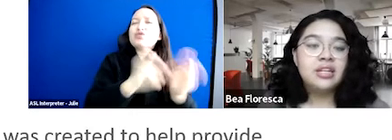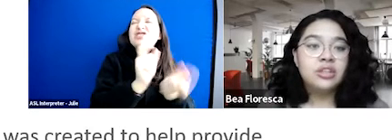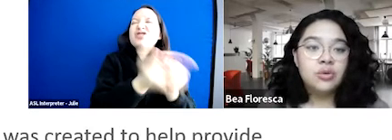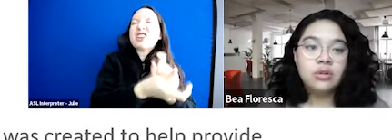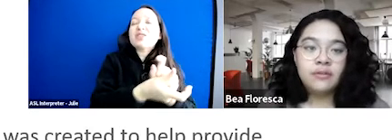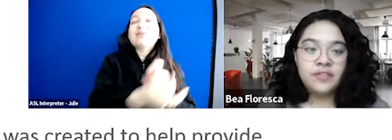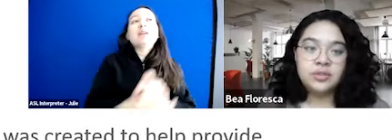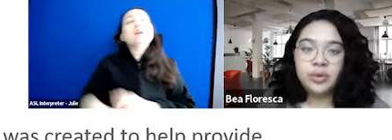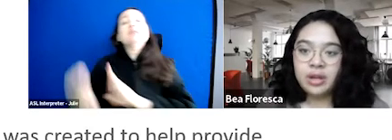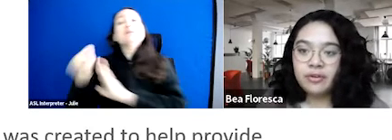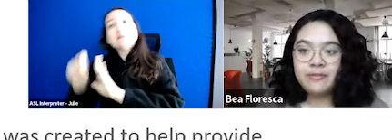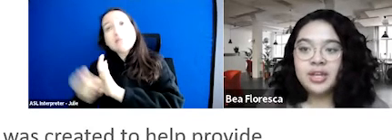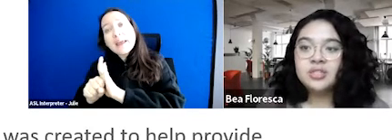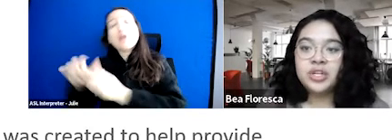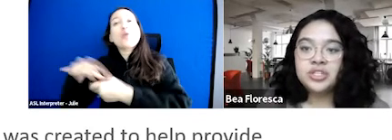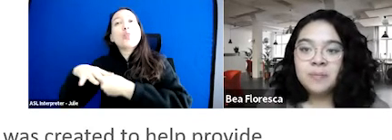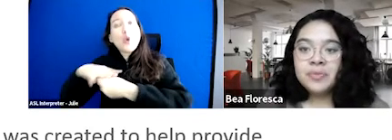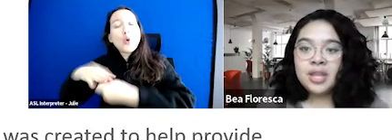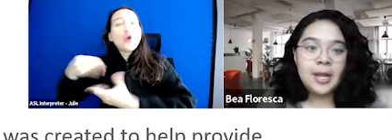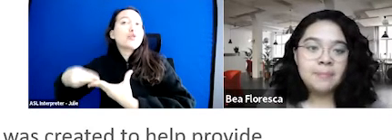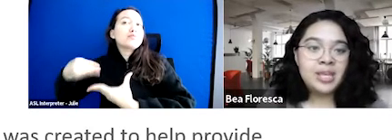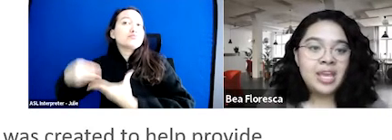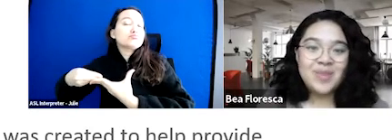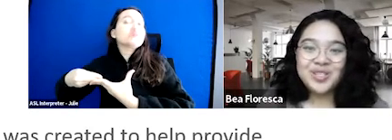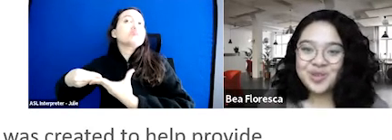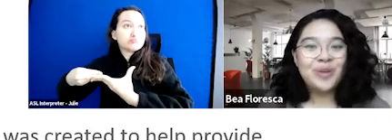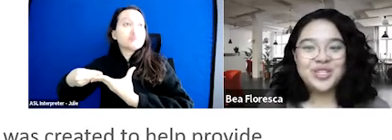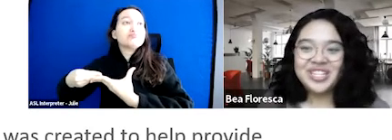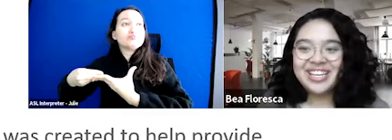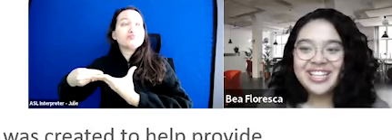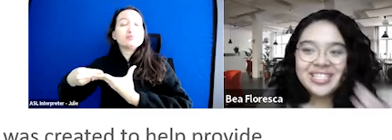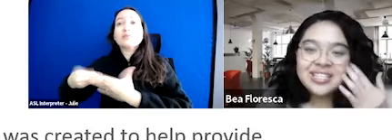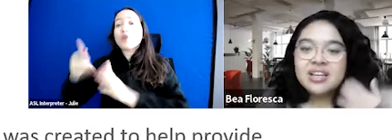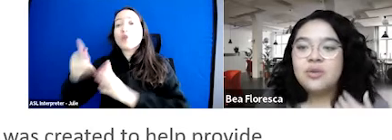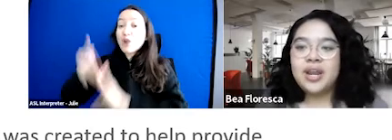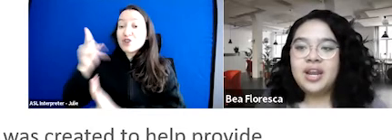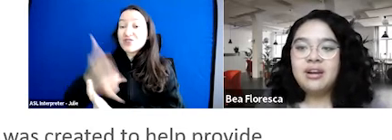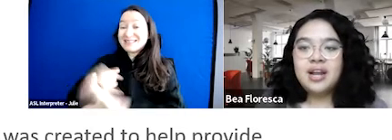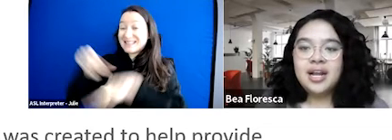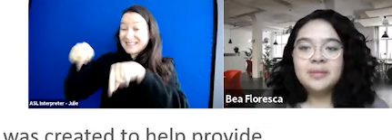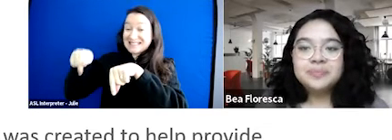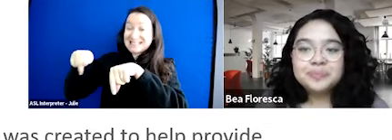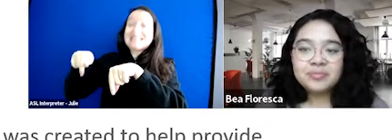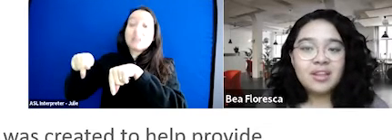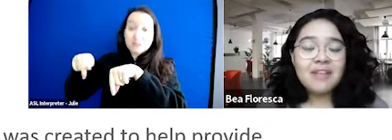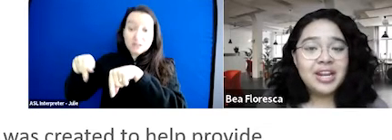that state and local fiscal recovery funds, which came into projects like this, where